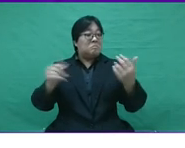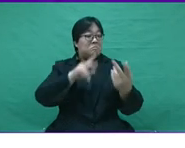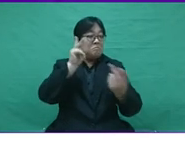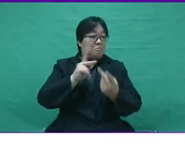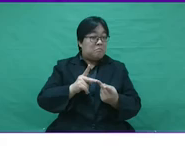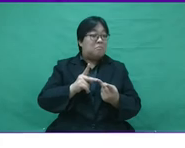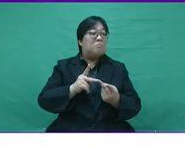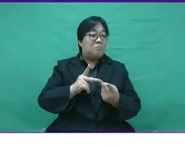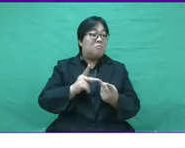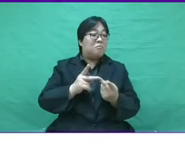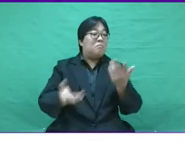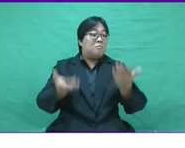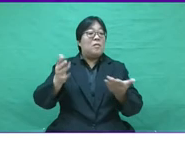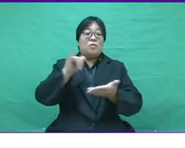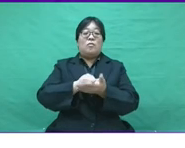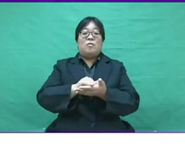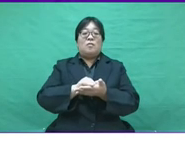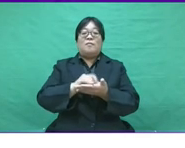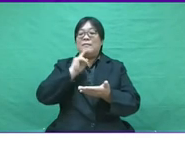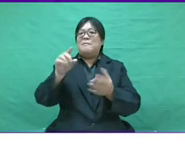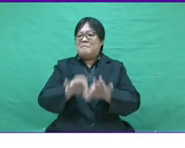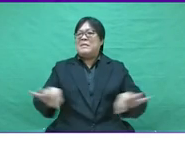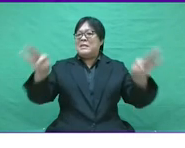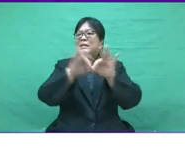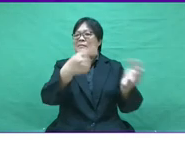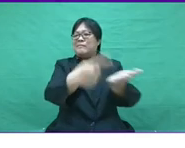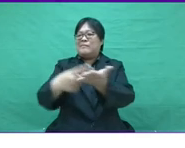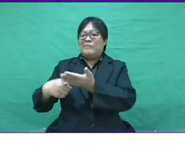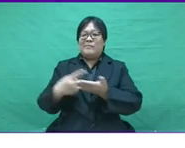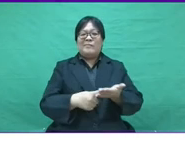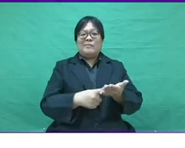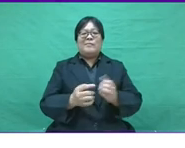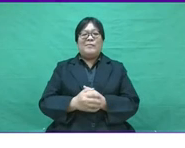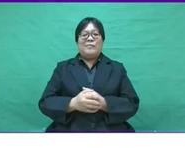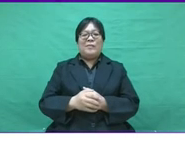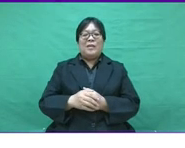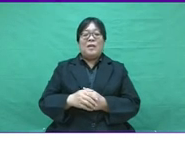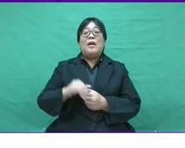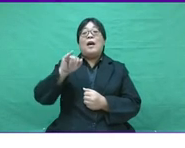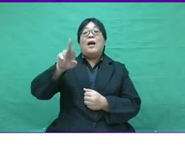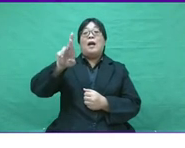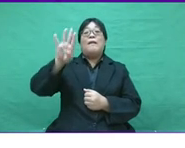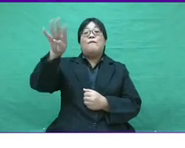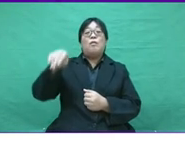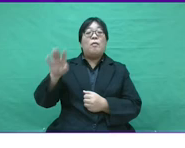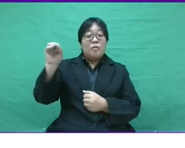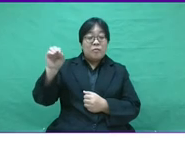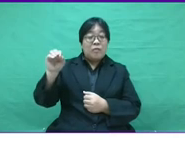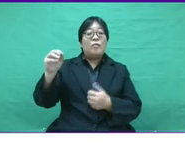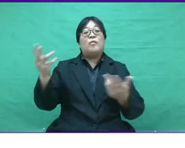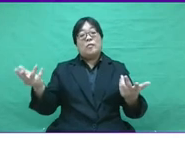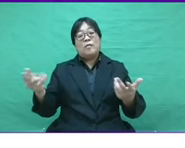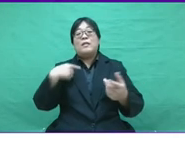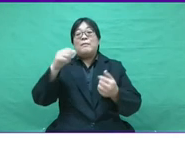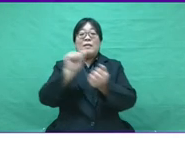We can answer those questions adequately and it will be fatal to debate that merit